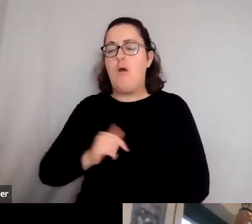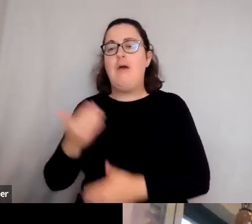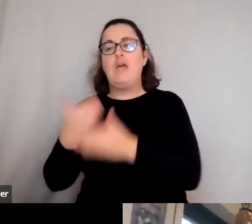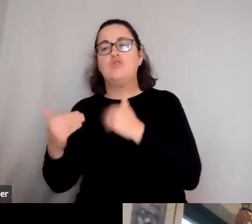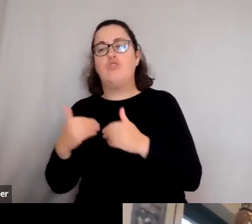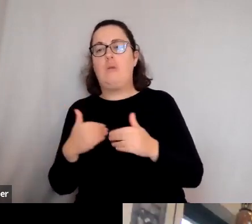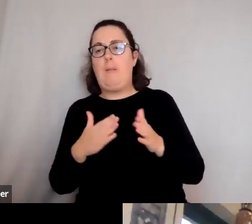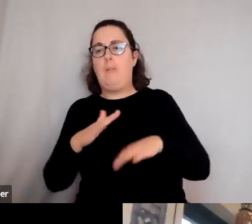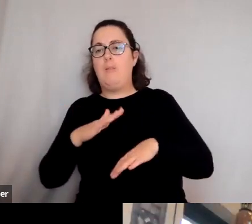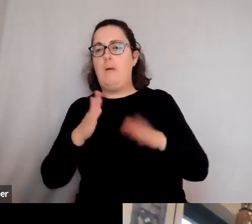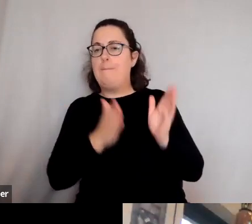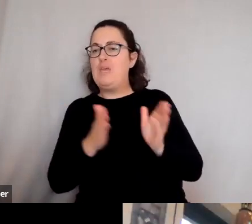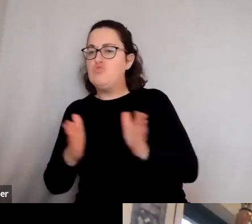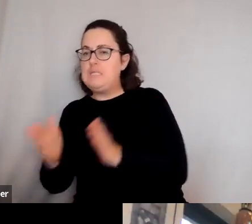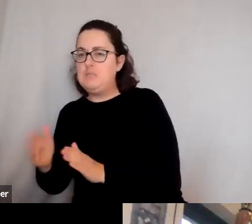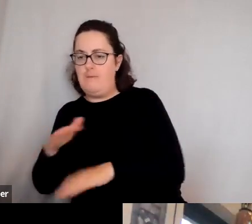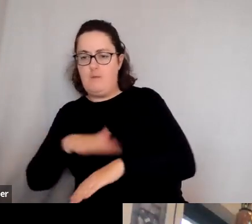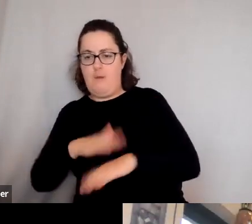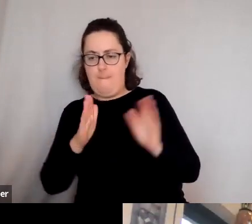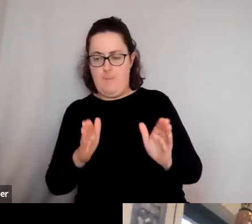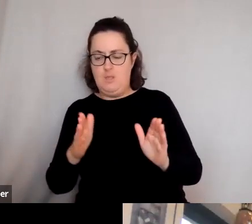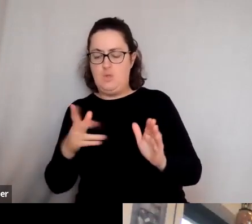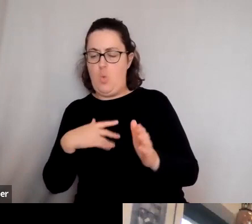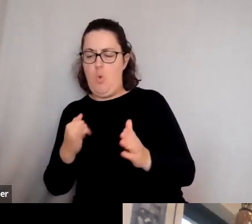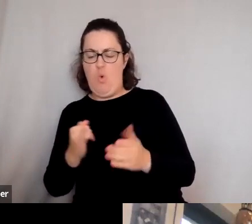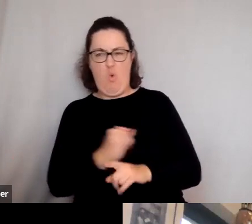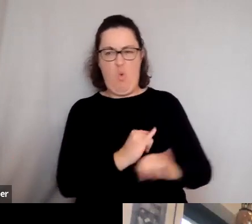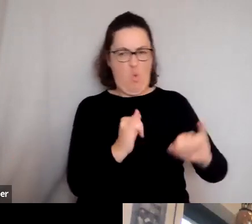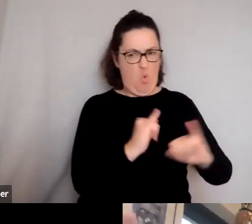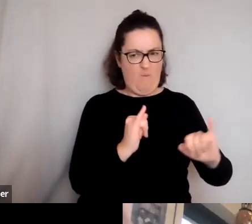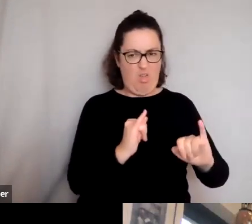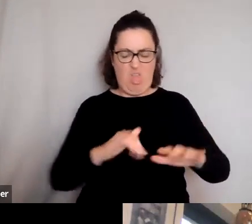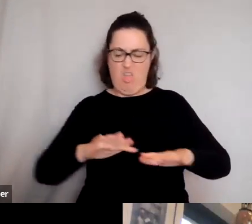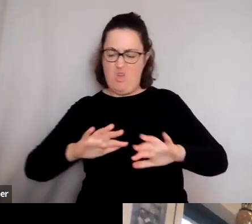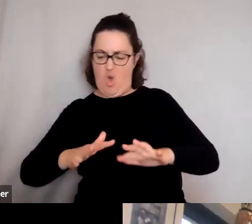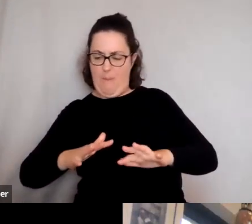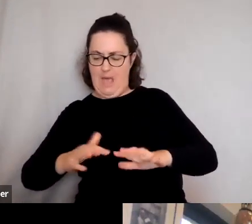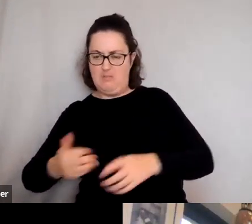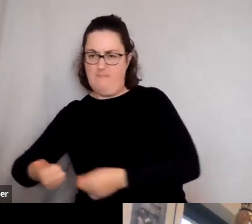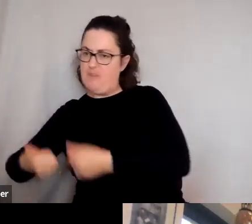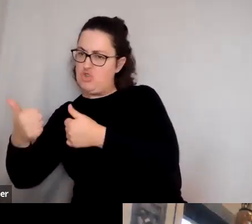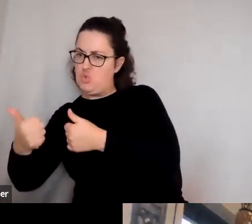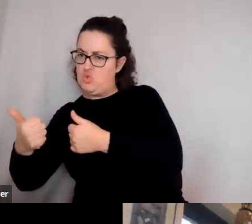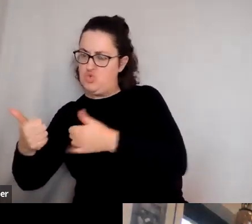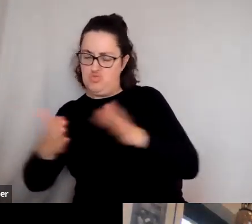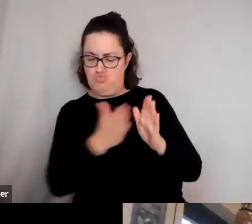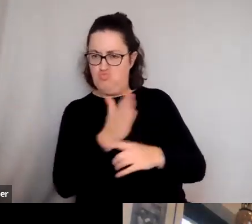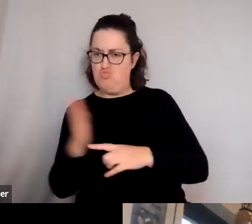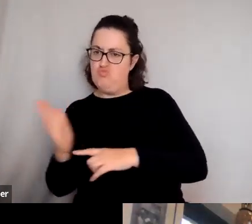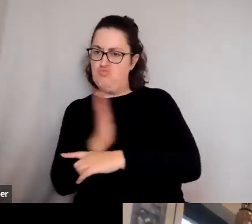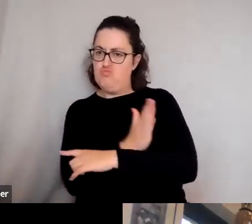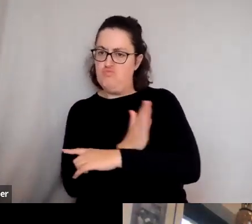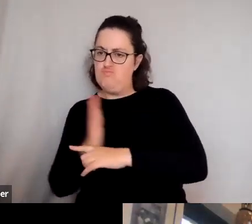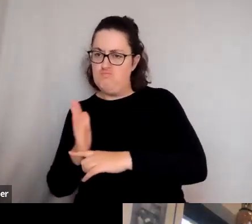put on a range between really awful, not quite so awful, very good. And, you know, you can look in